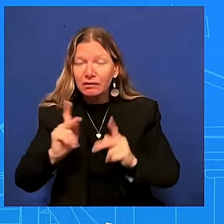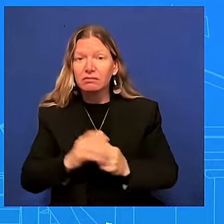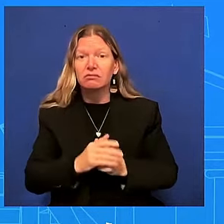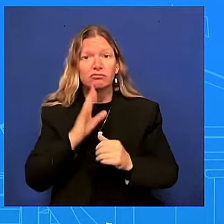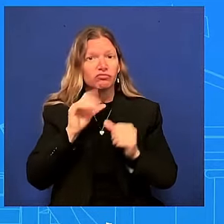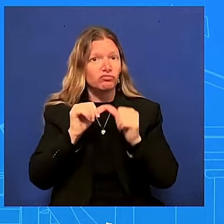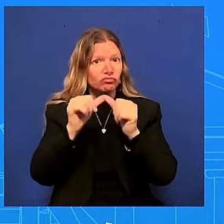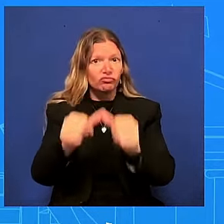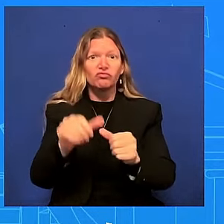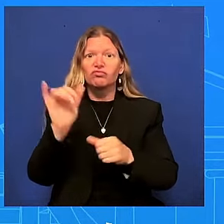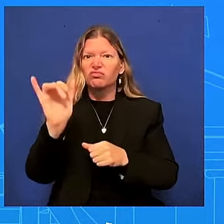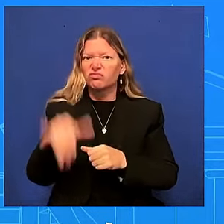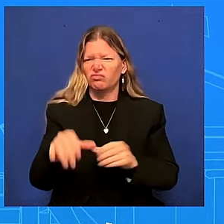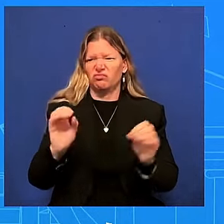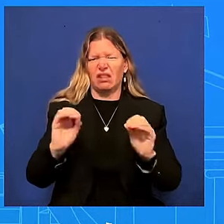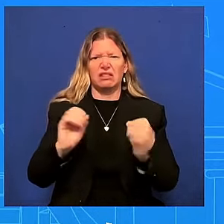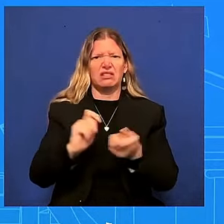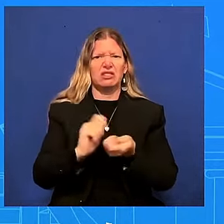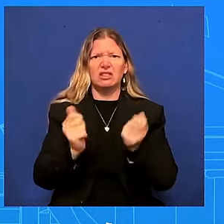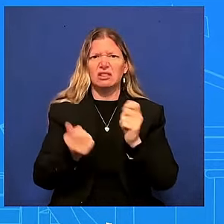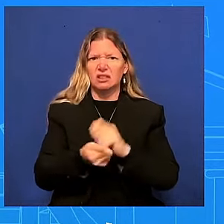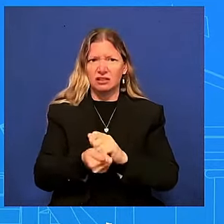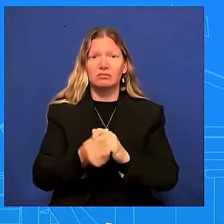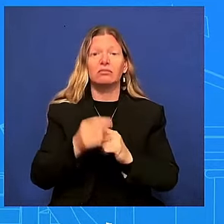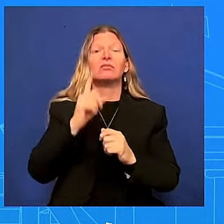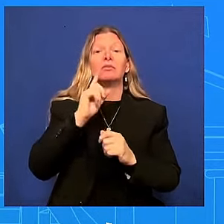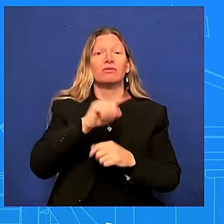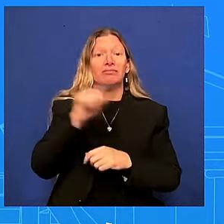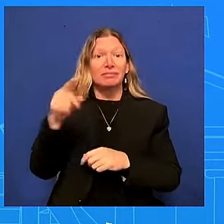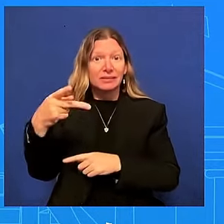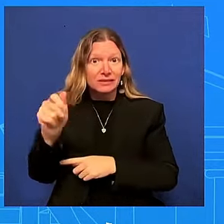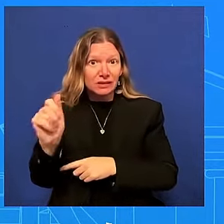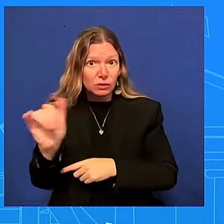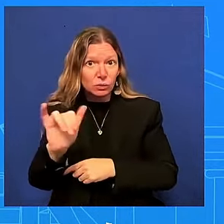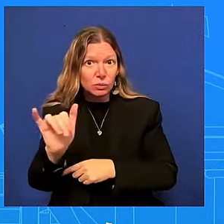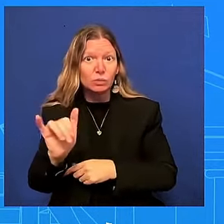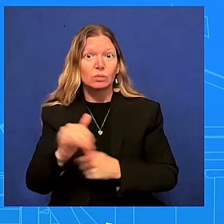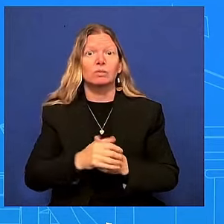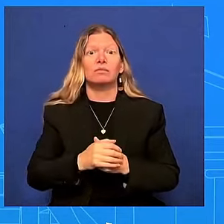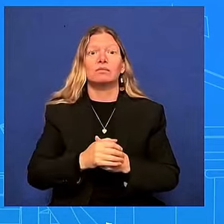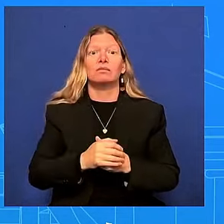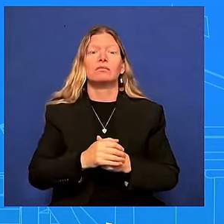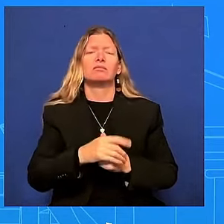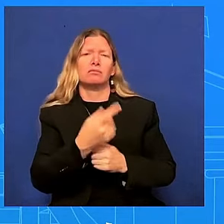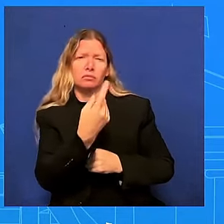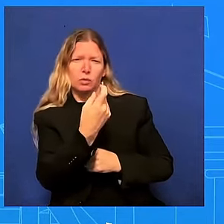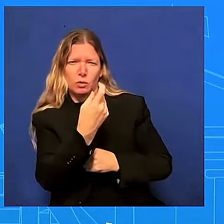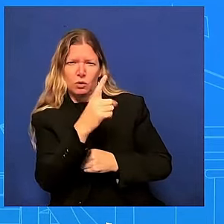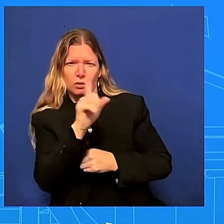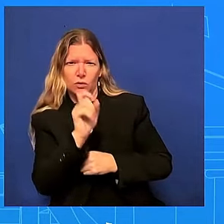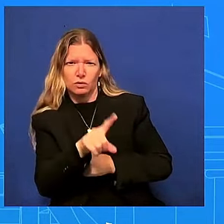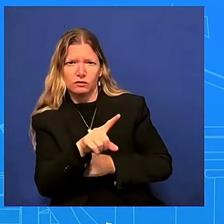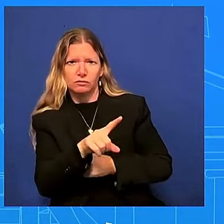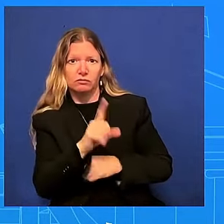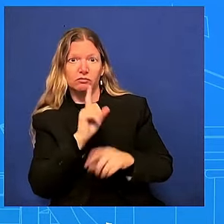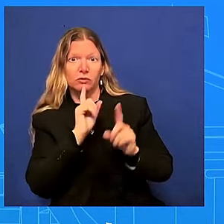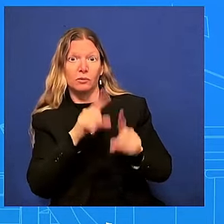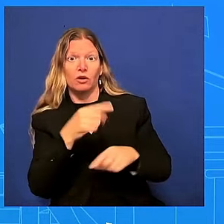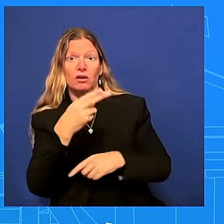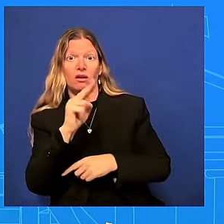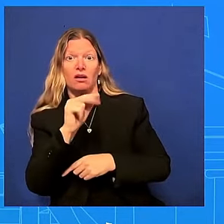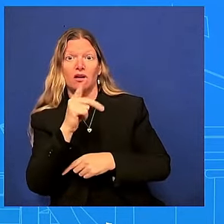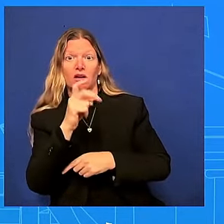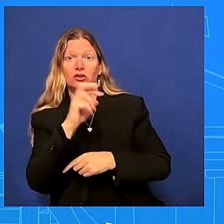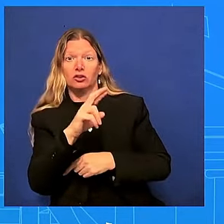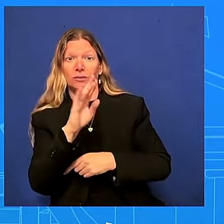as well this weekend as i just stated and one more we're reporting that hunter biden has been in some meetings with senior advisors why is the